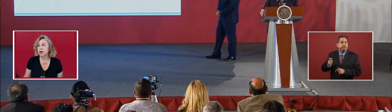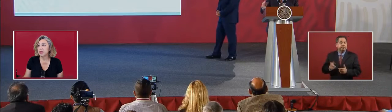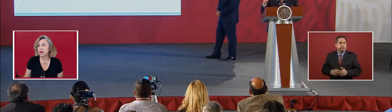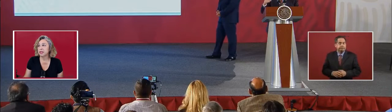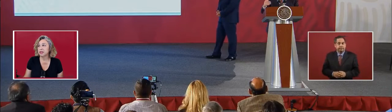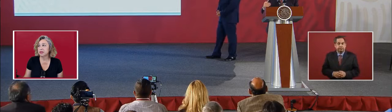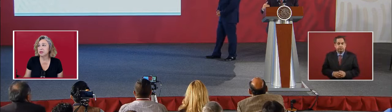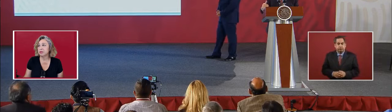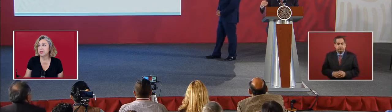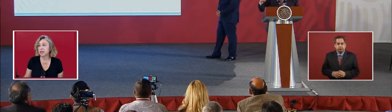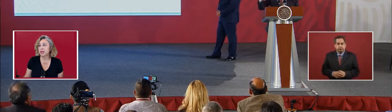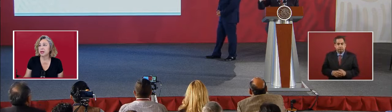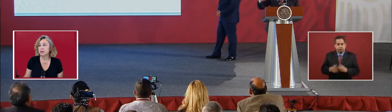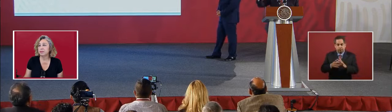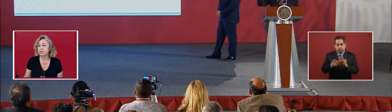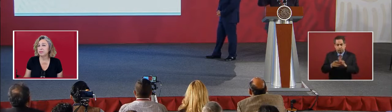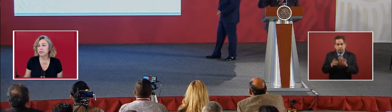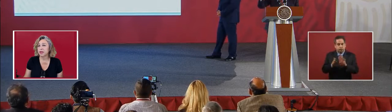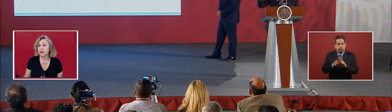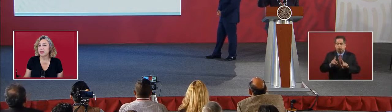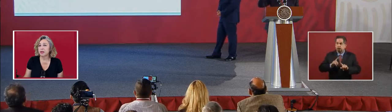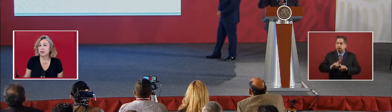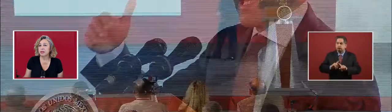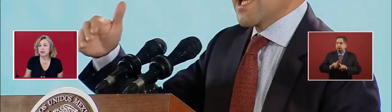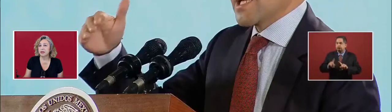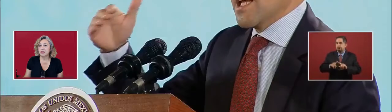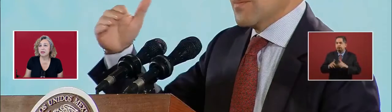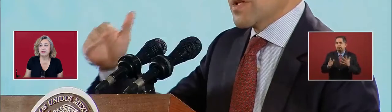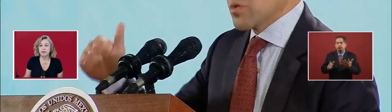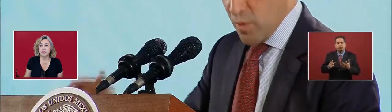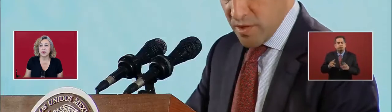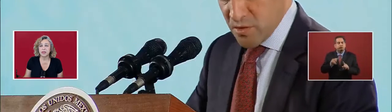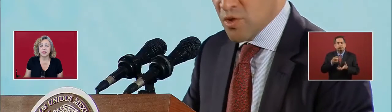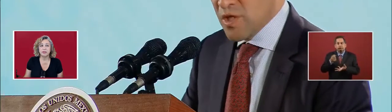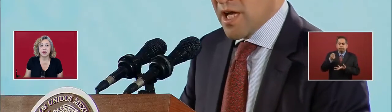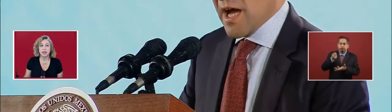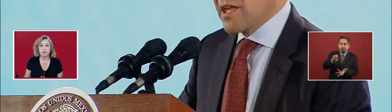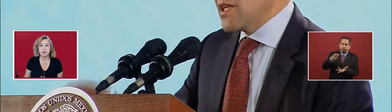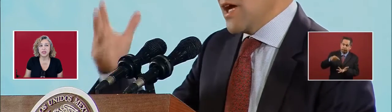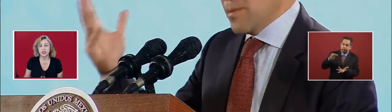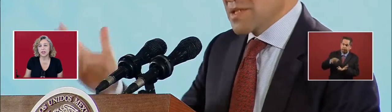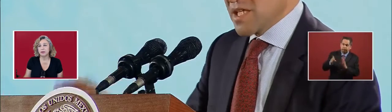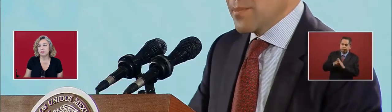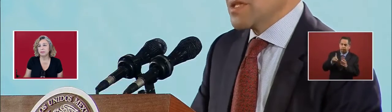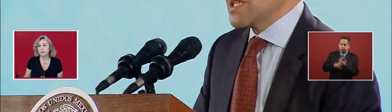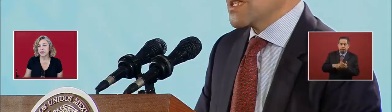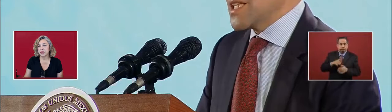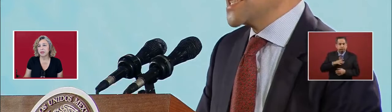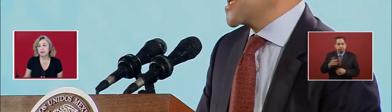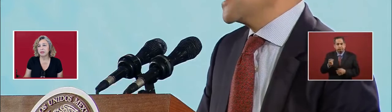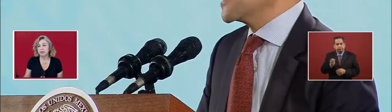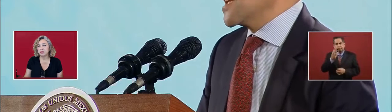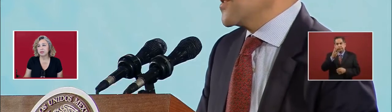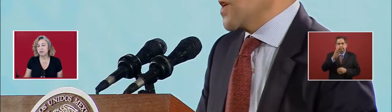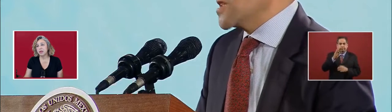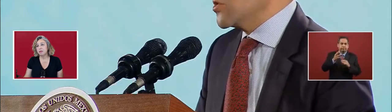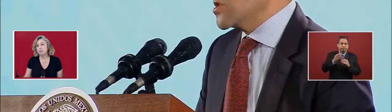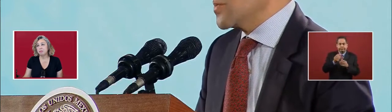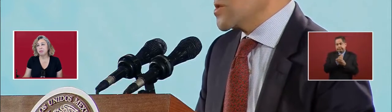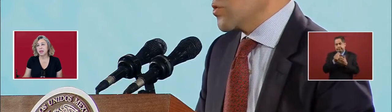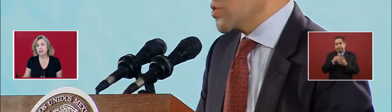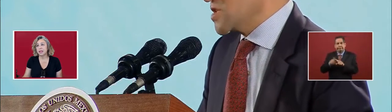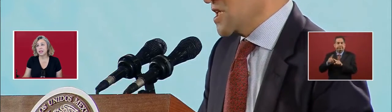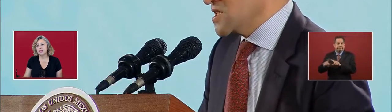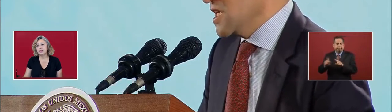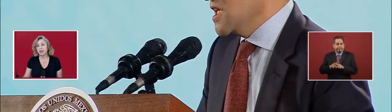next part has to do with the different ways of reading the budget. There's three